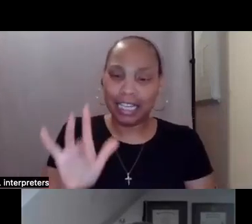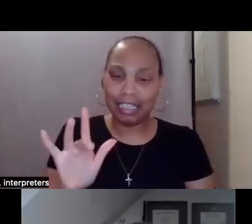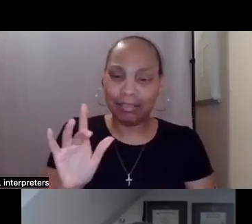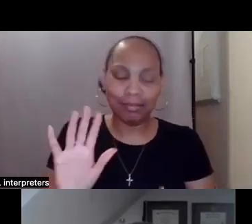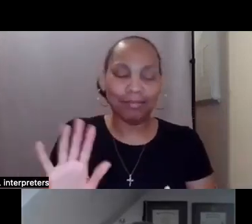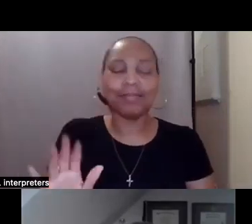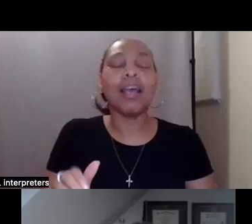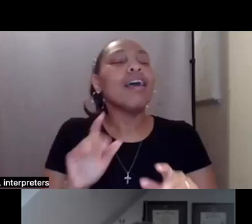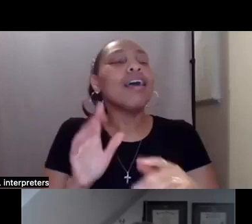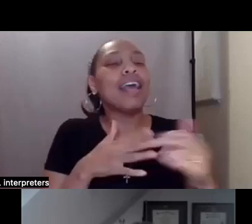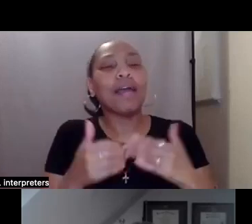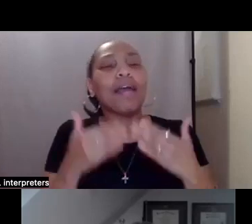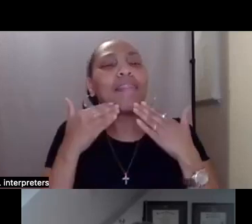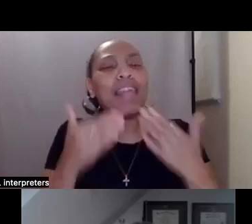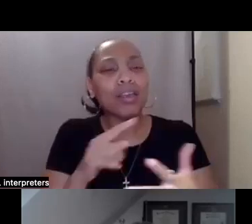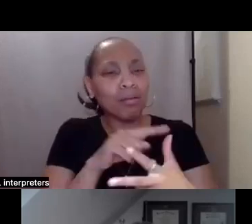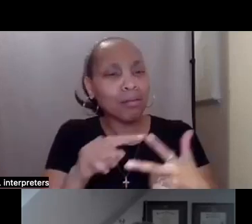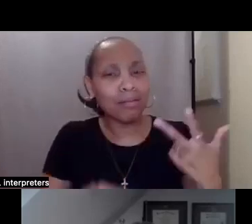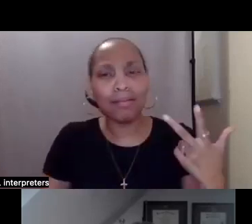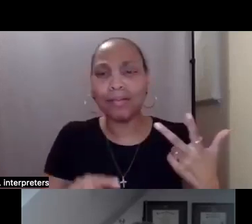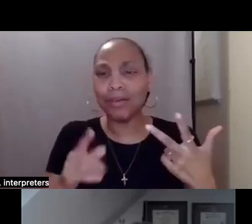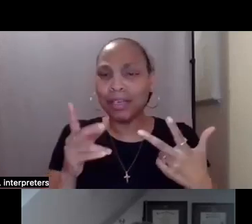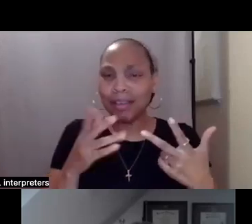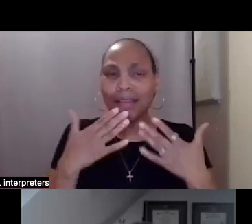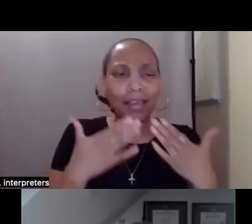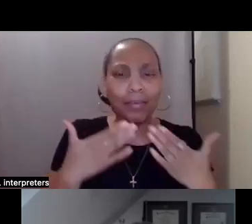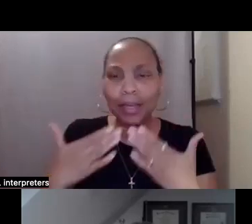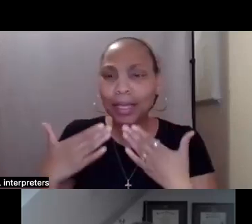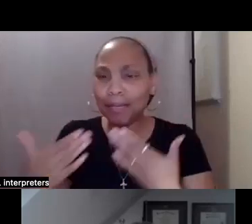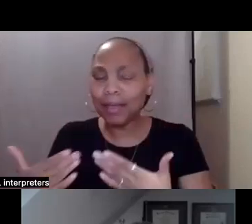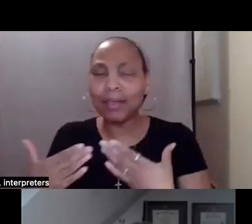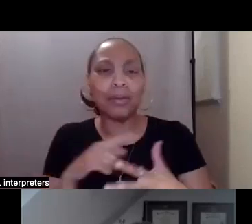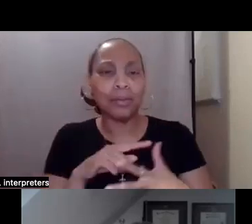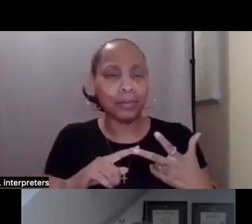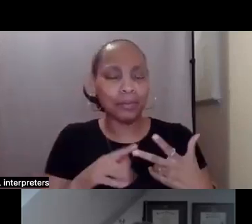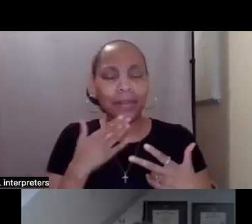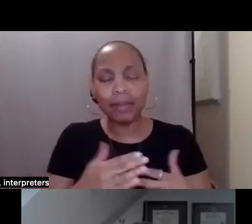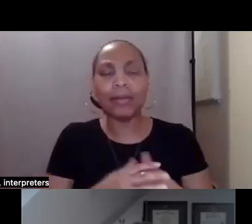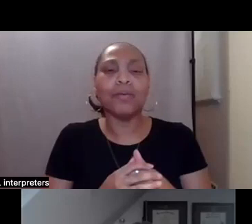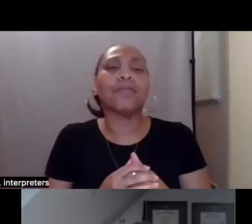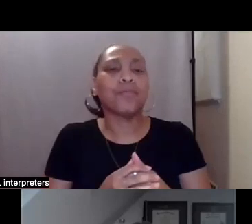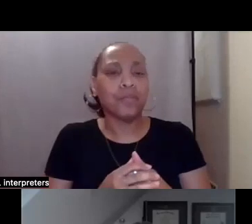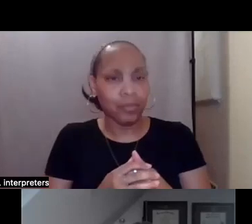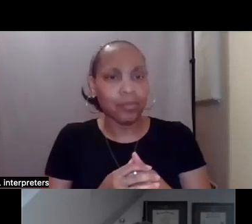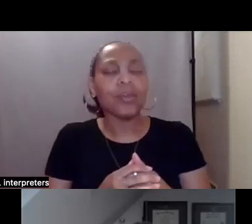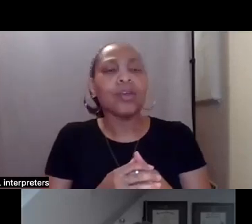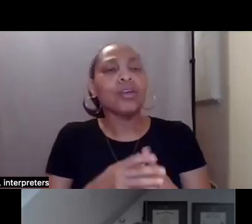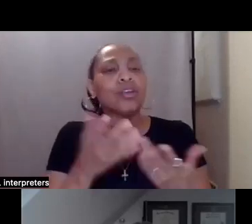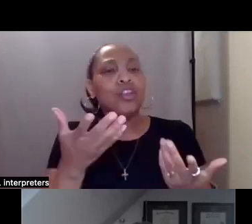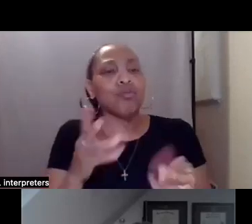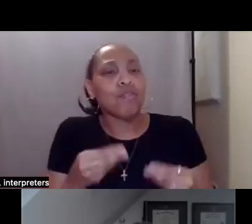you, Rachel, Amy, and Christina. You've given us each your perspective,